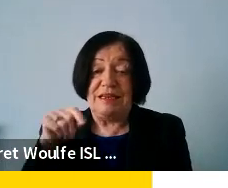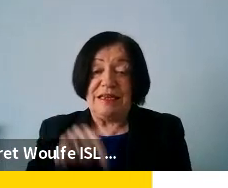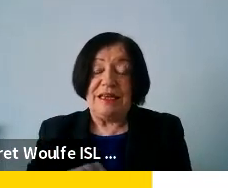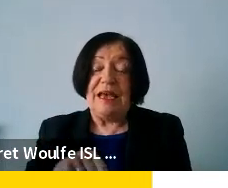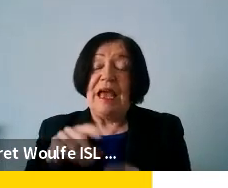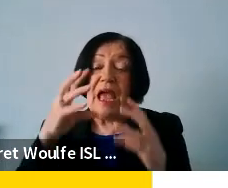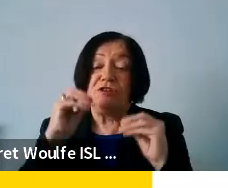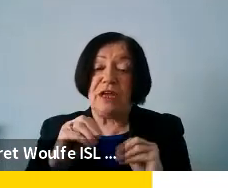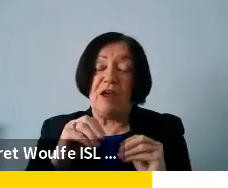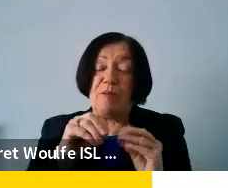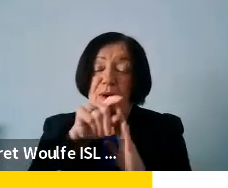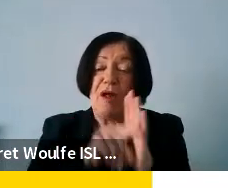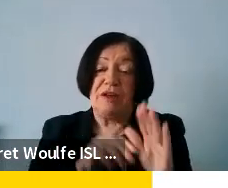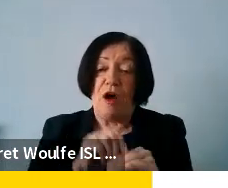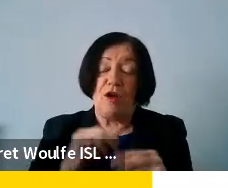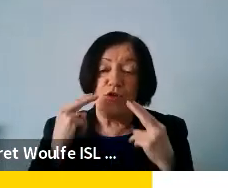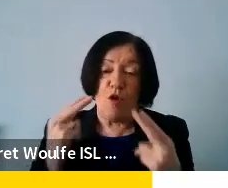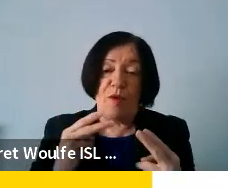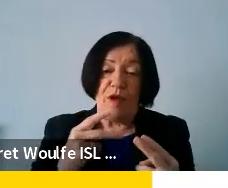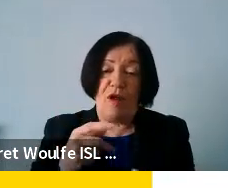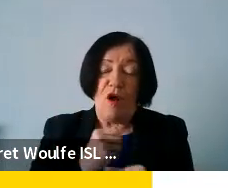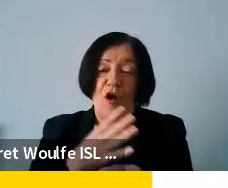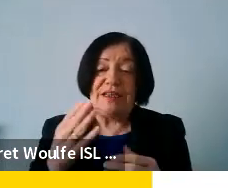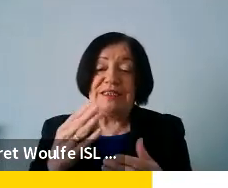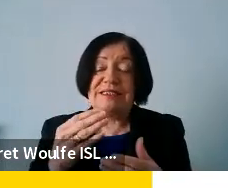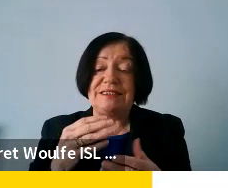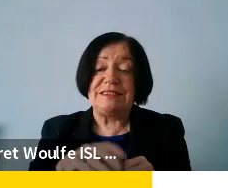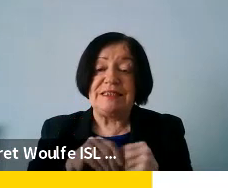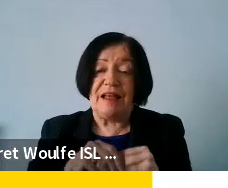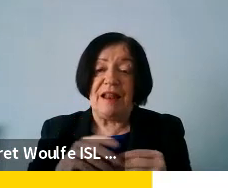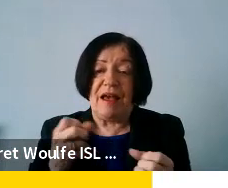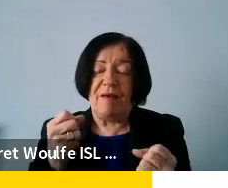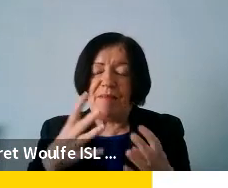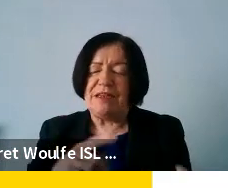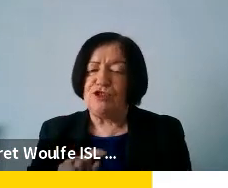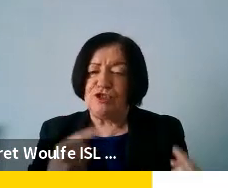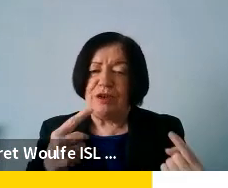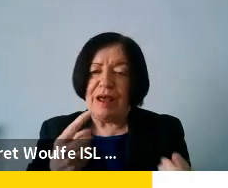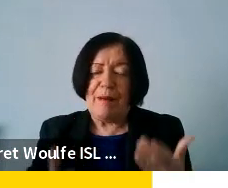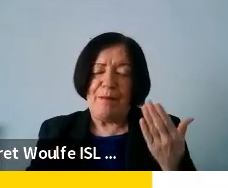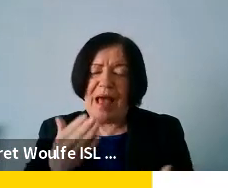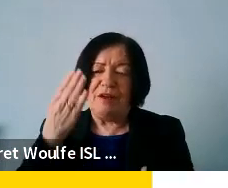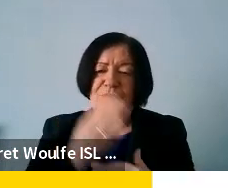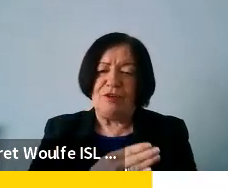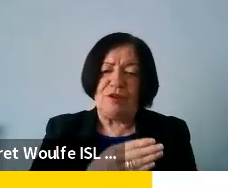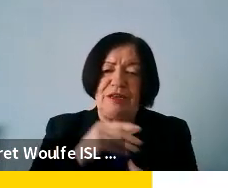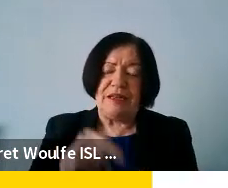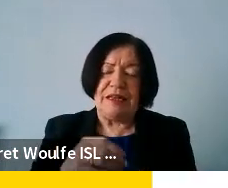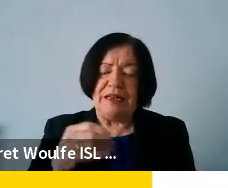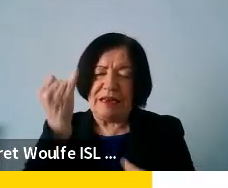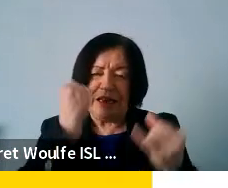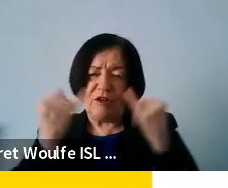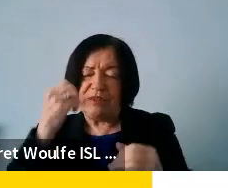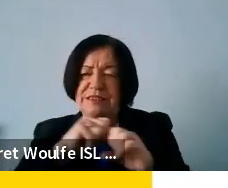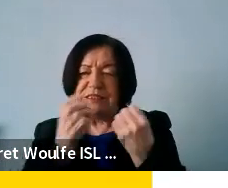policies and norms are already shaping and entail many challenges. Balancing between an innovative society and